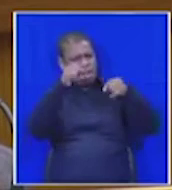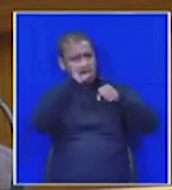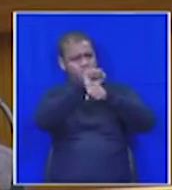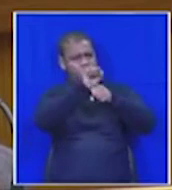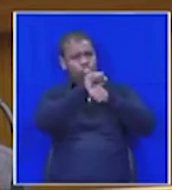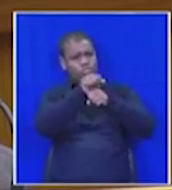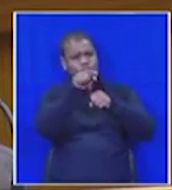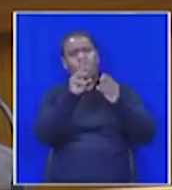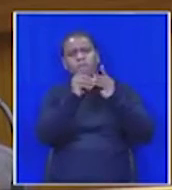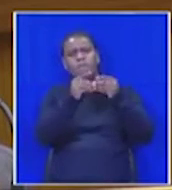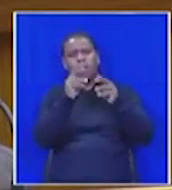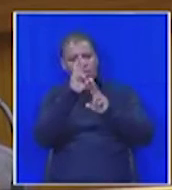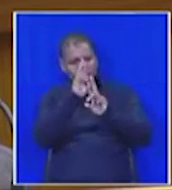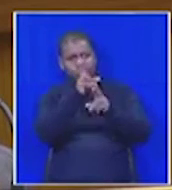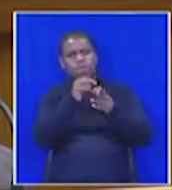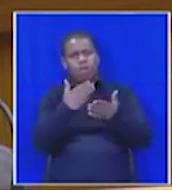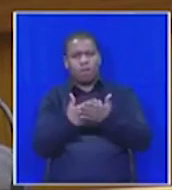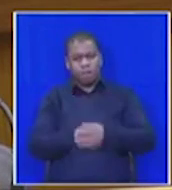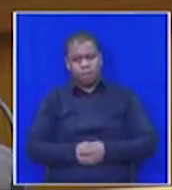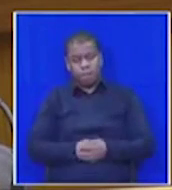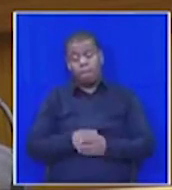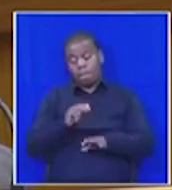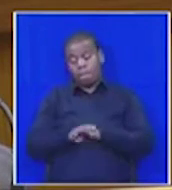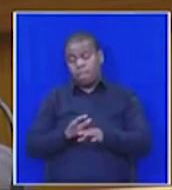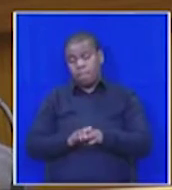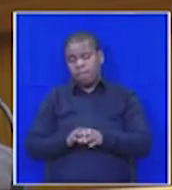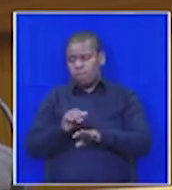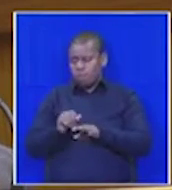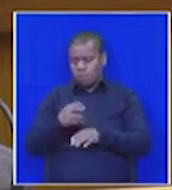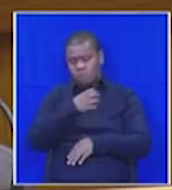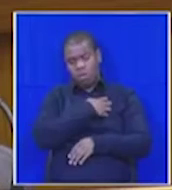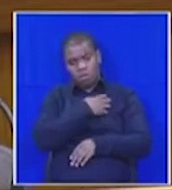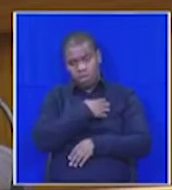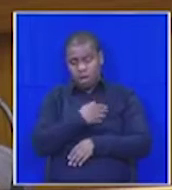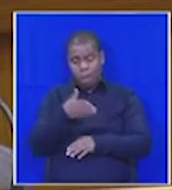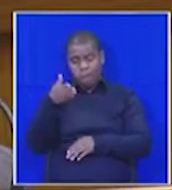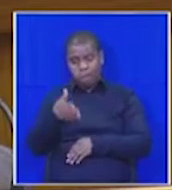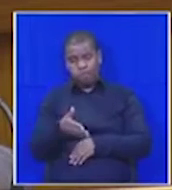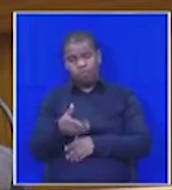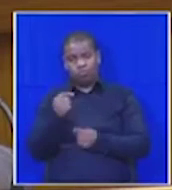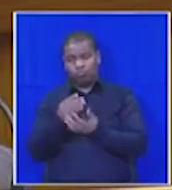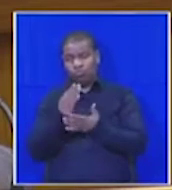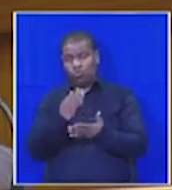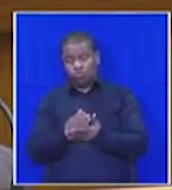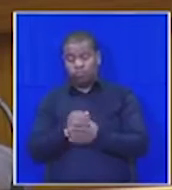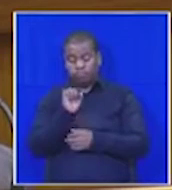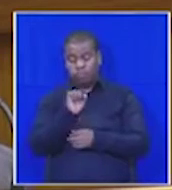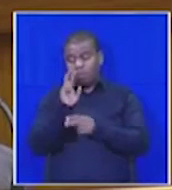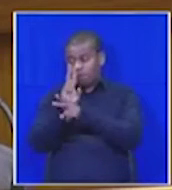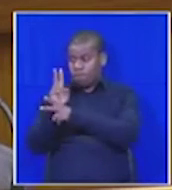The arm's-length approach by the minister and the department in respect of their oversight